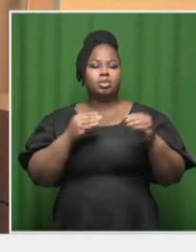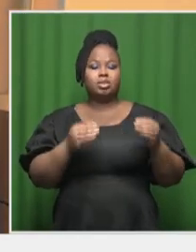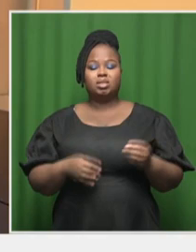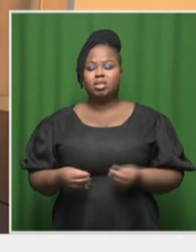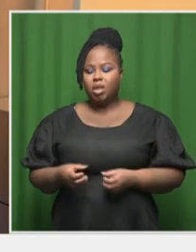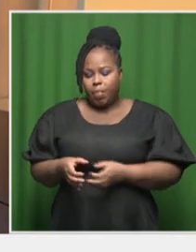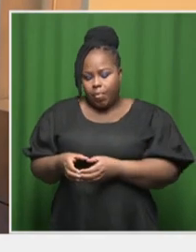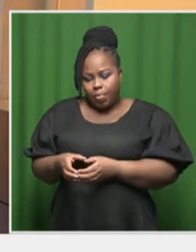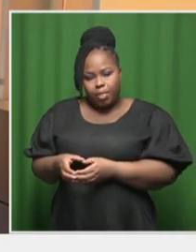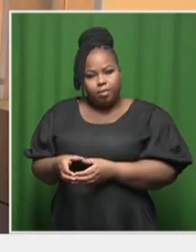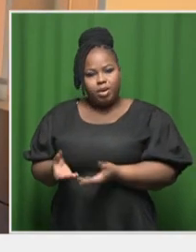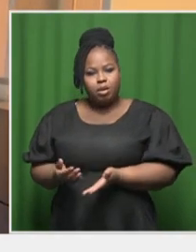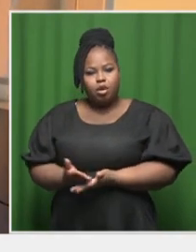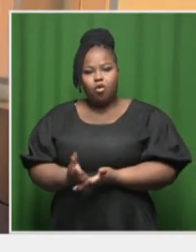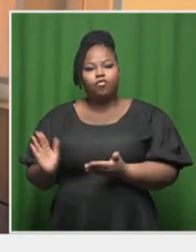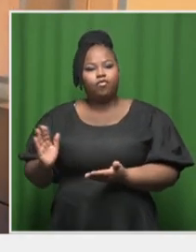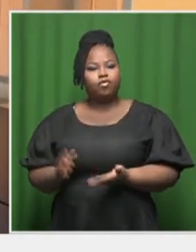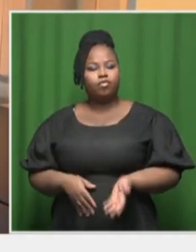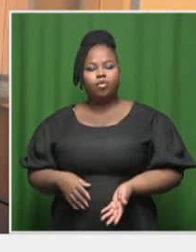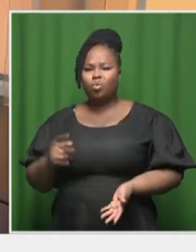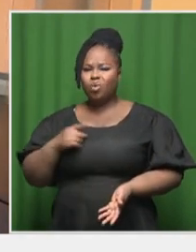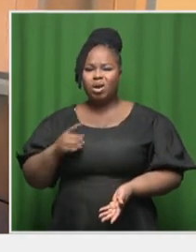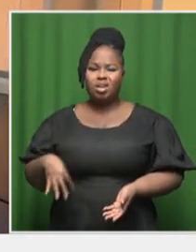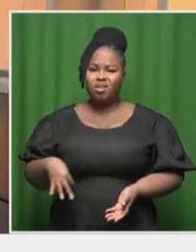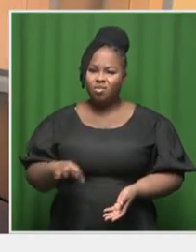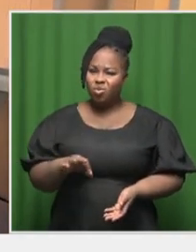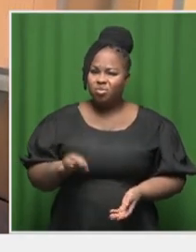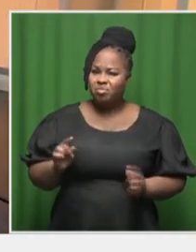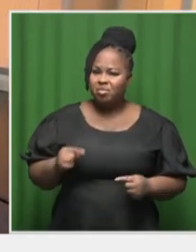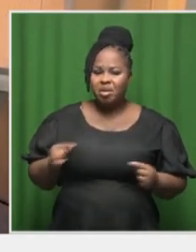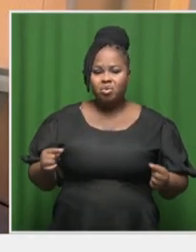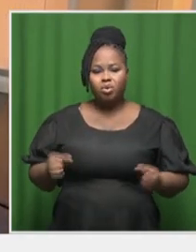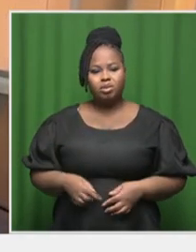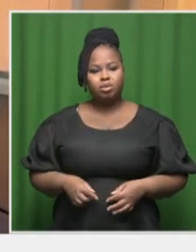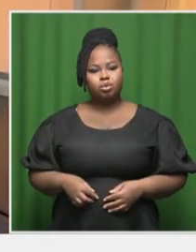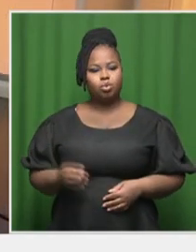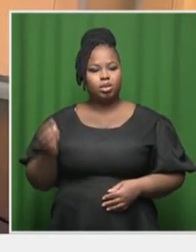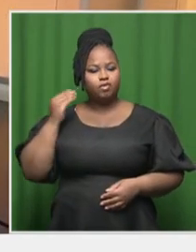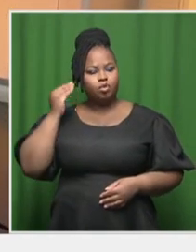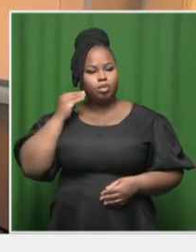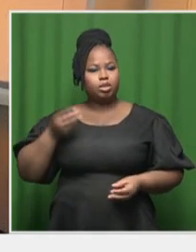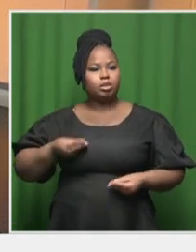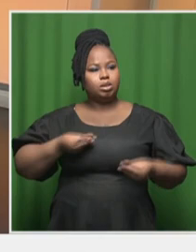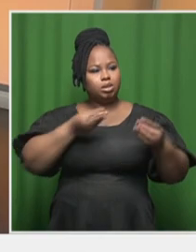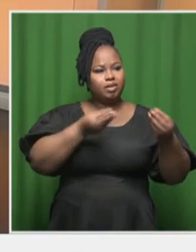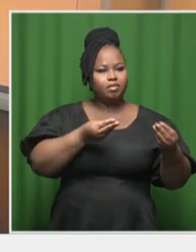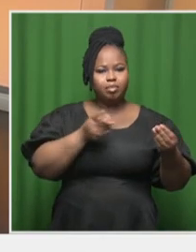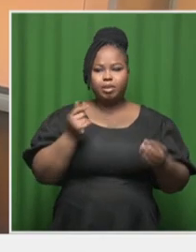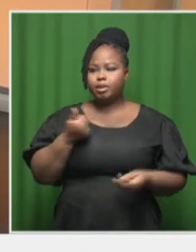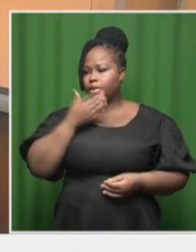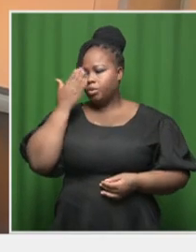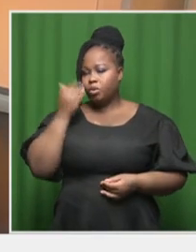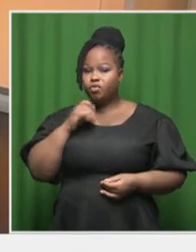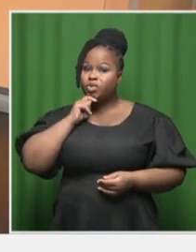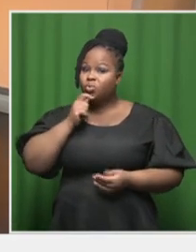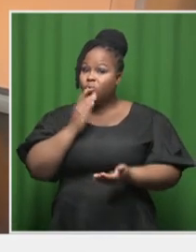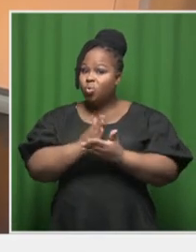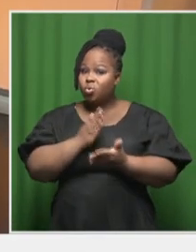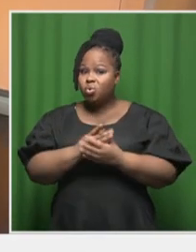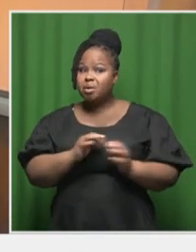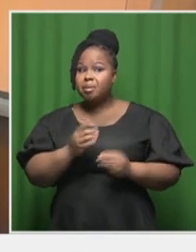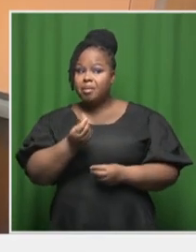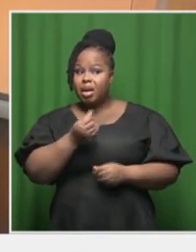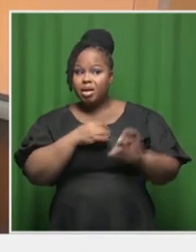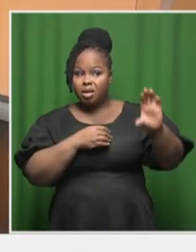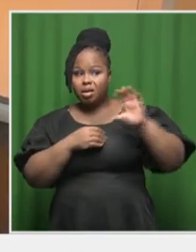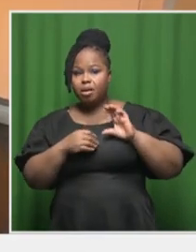away because they certainly can't afford and can get all of this information to you without knowing that they're actually going to be repaid and